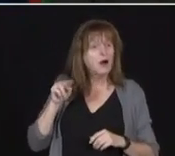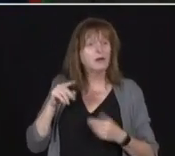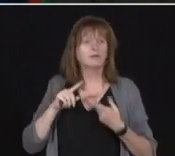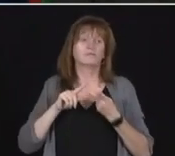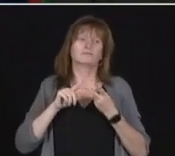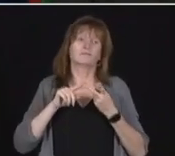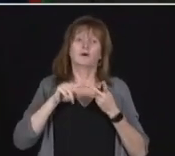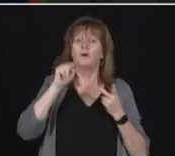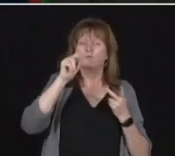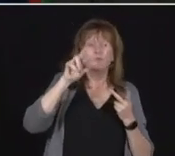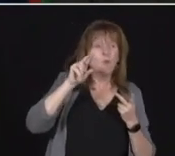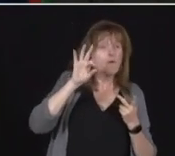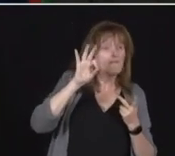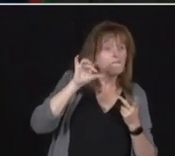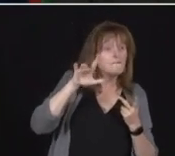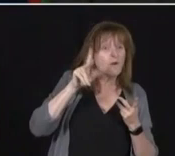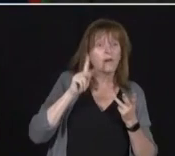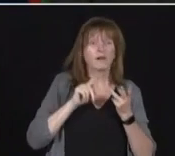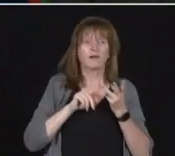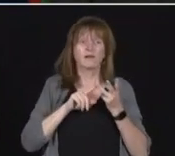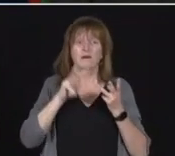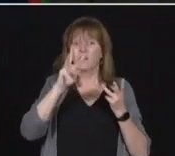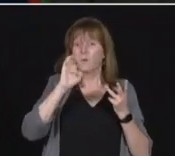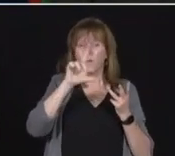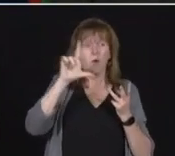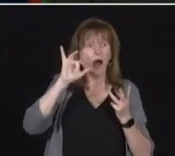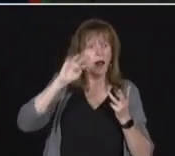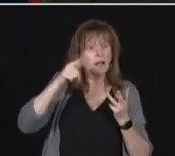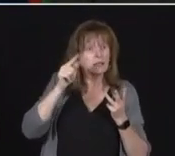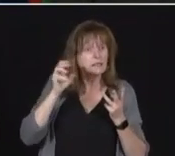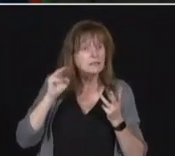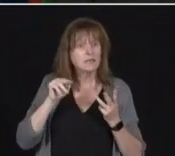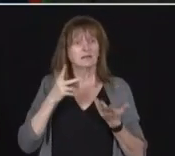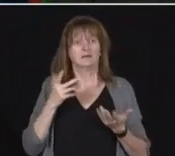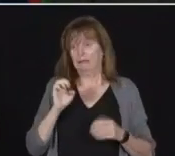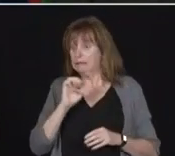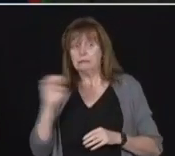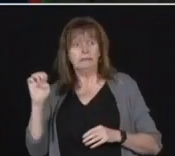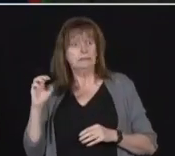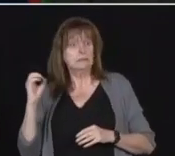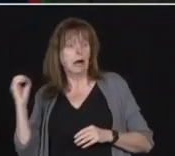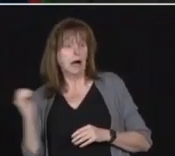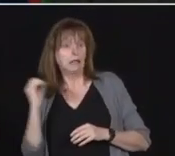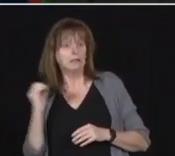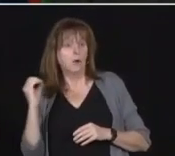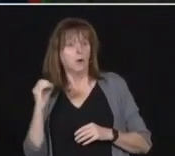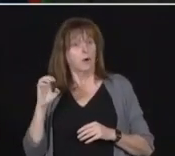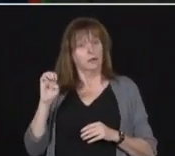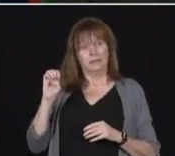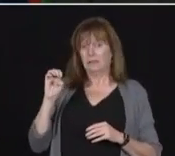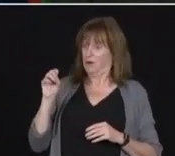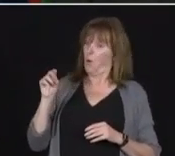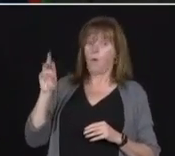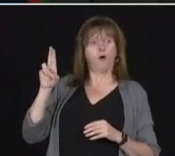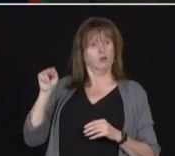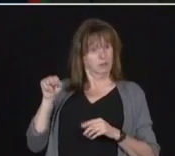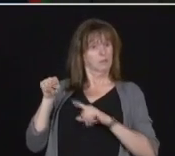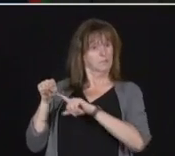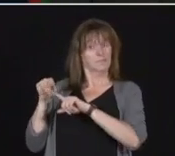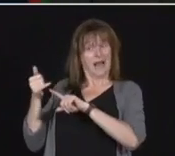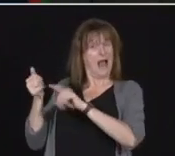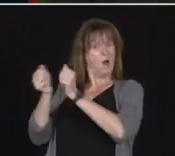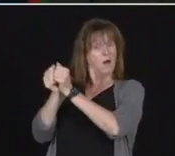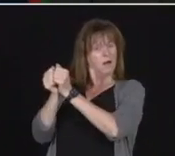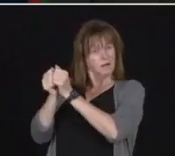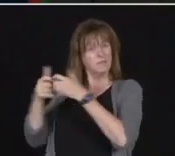The Eastern Ontario regional network, also known as EORN, is in the process of ending cellular gaps and dead zones in Eastern